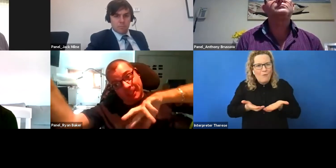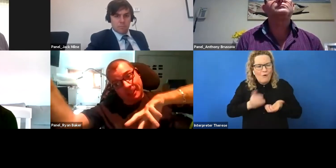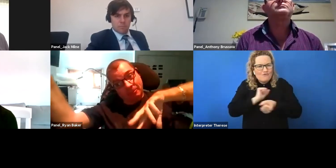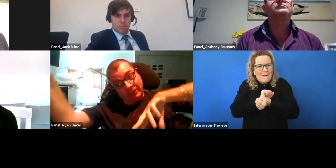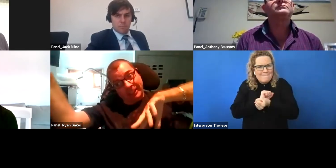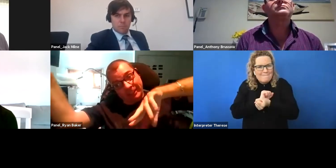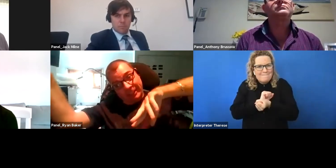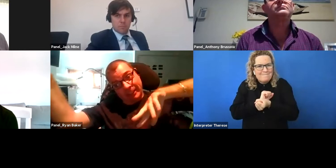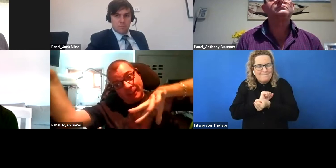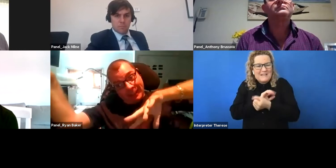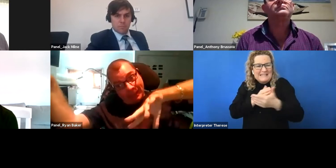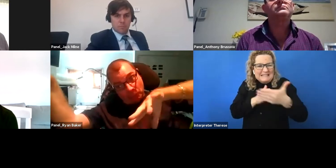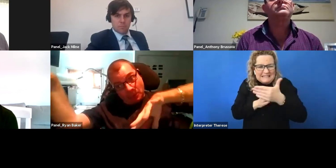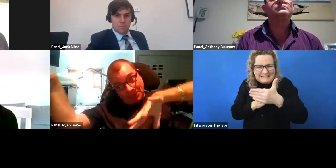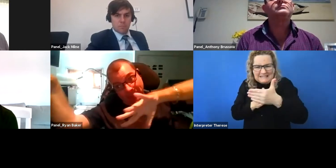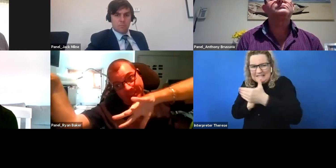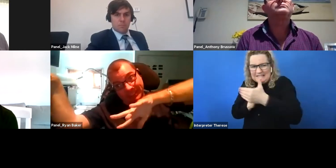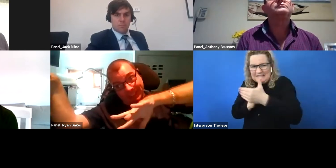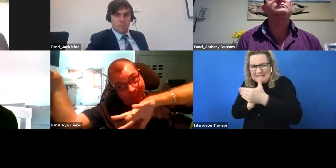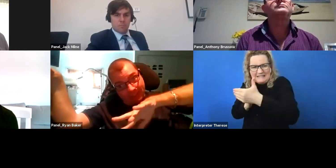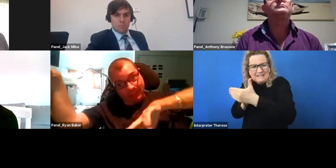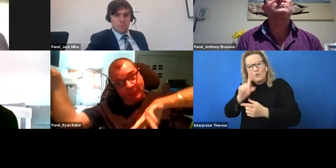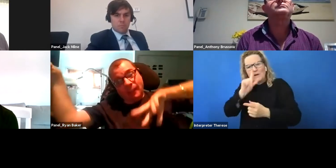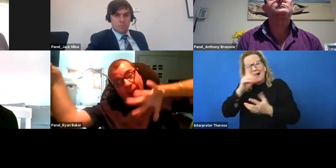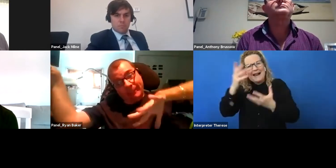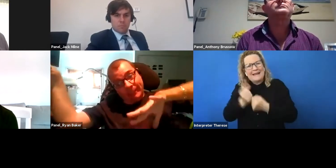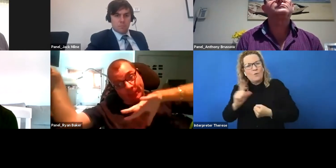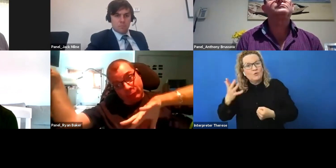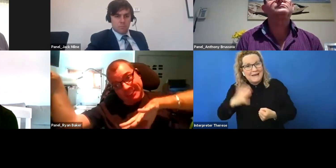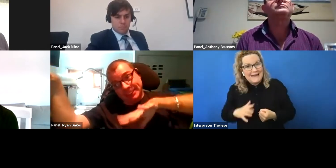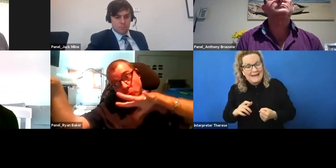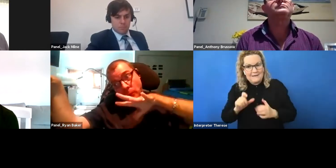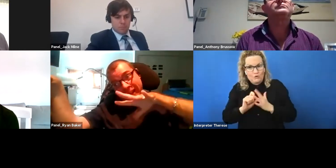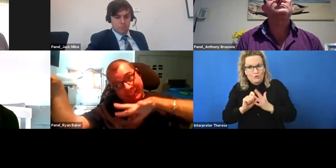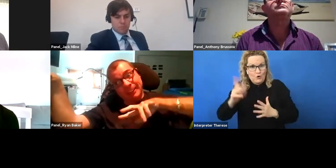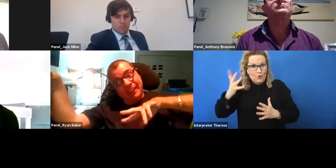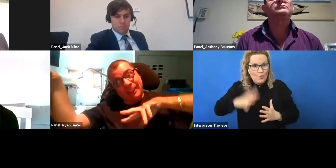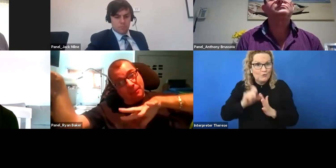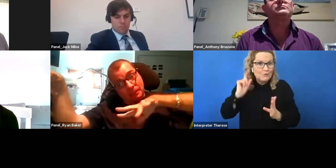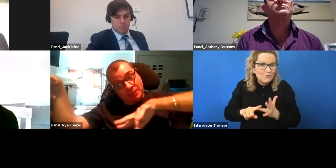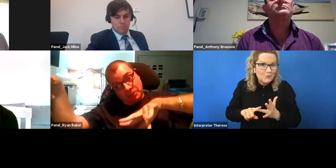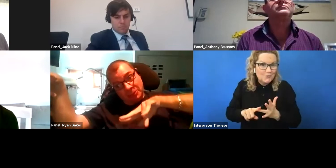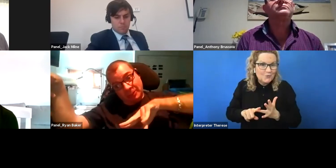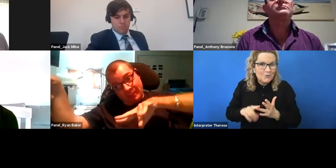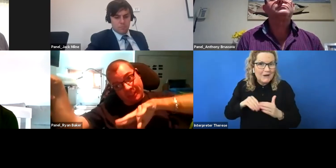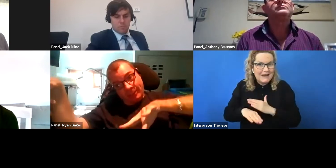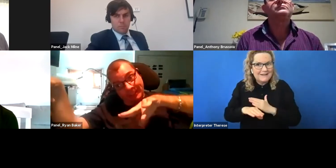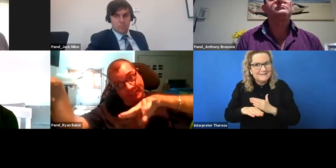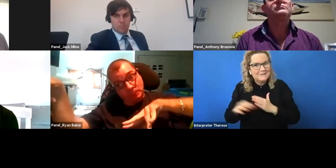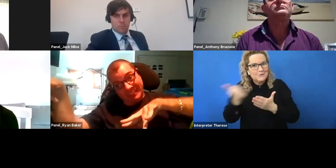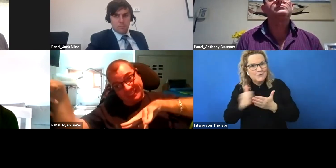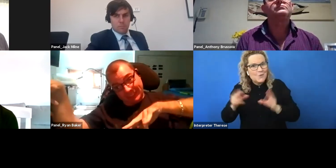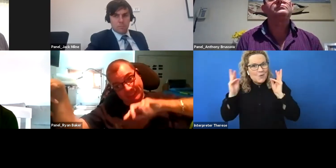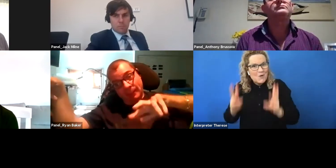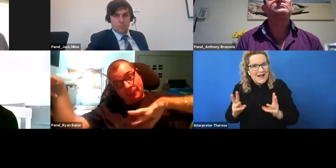can't really get what you need to get done in the conventional way. And because nothing